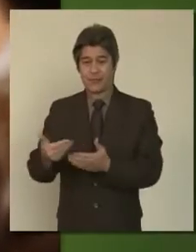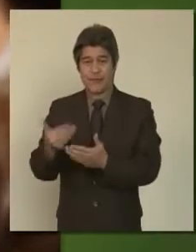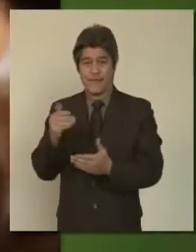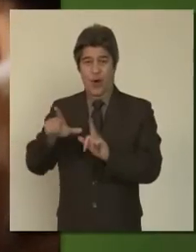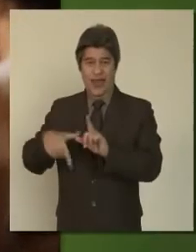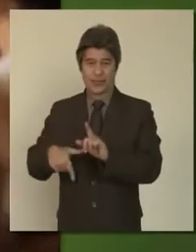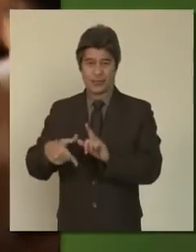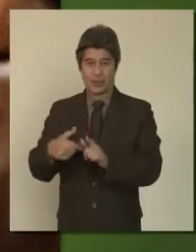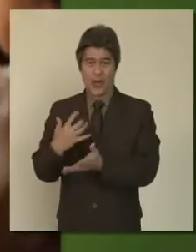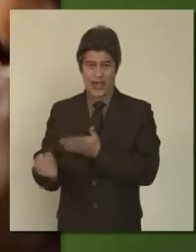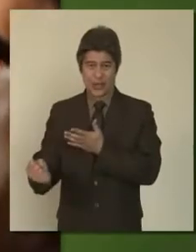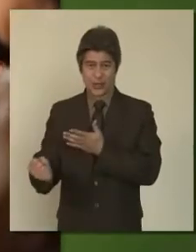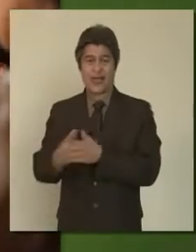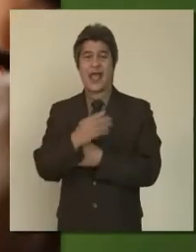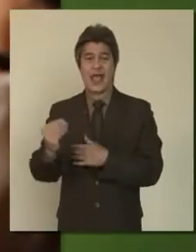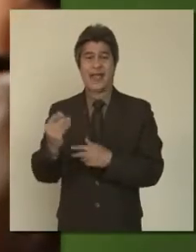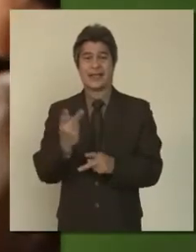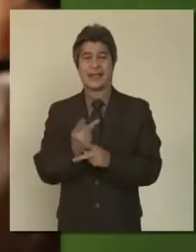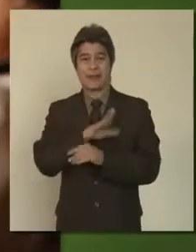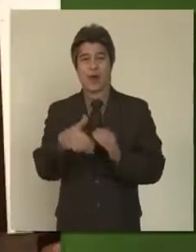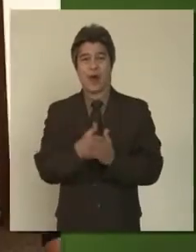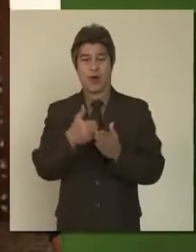and keeping contact information current.